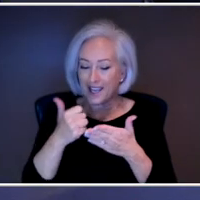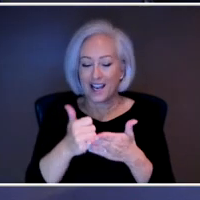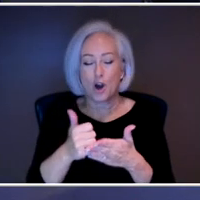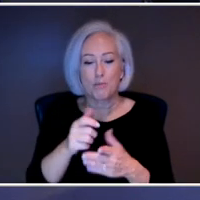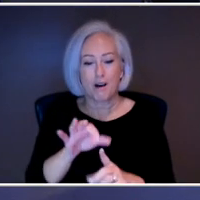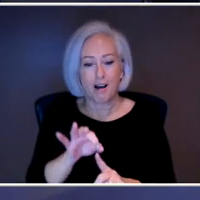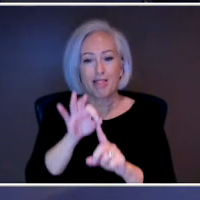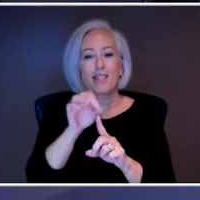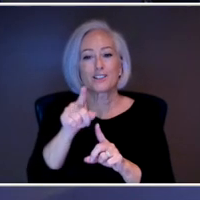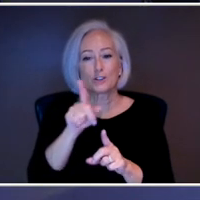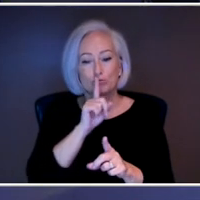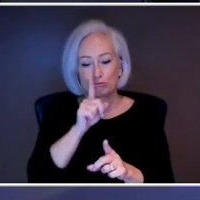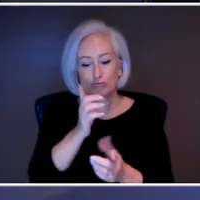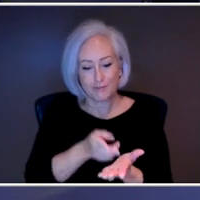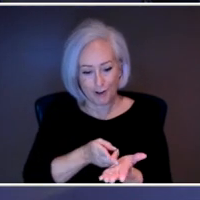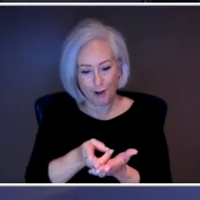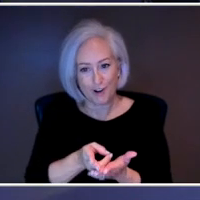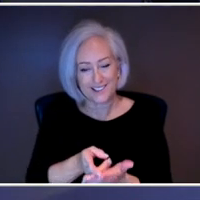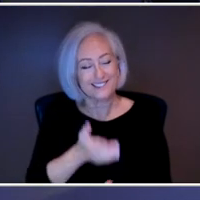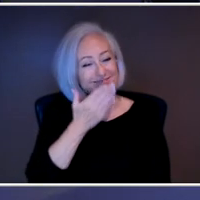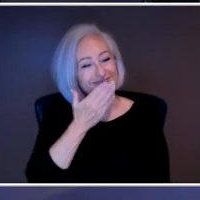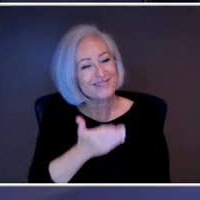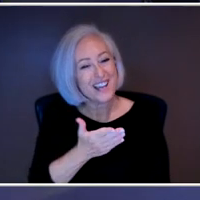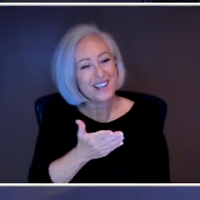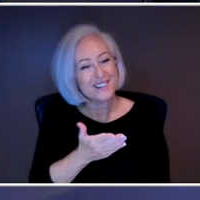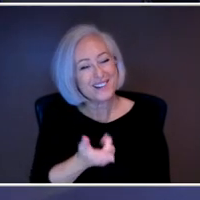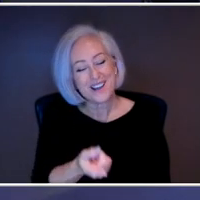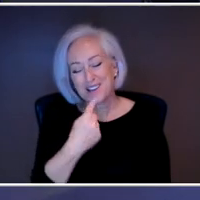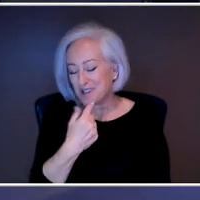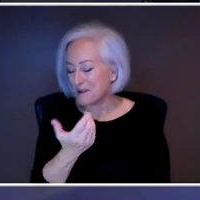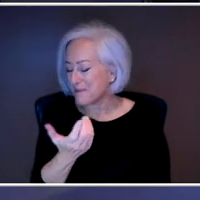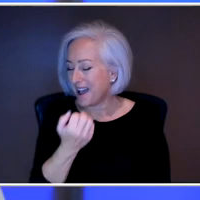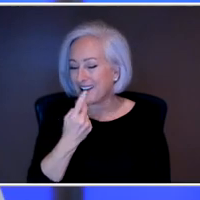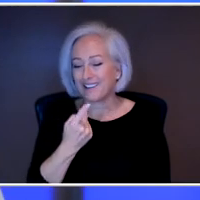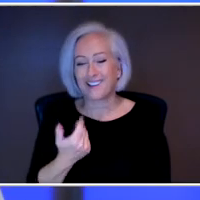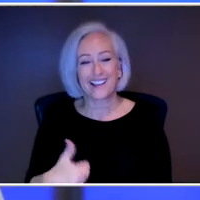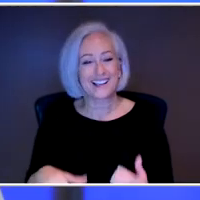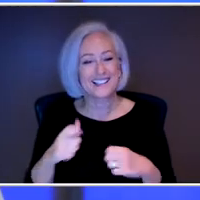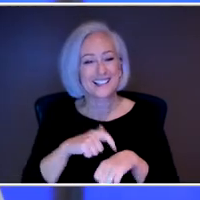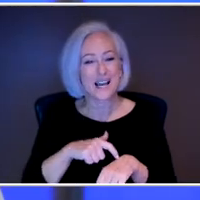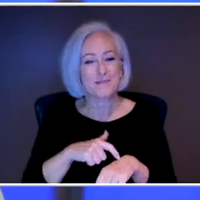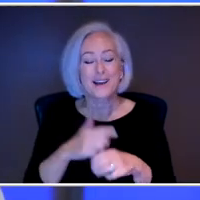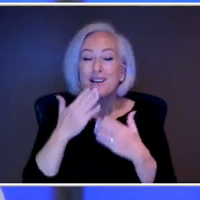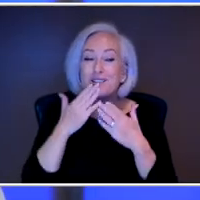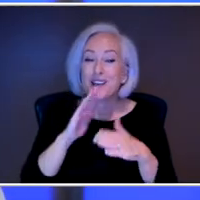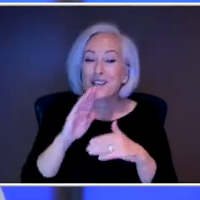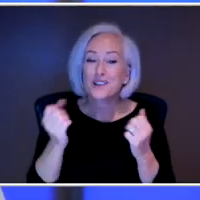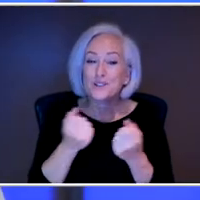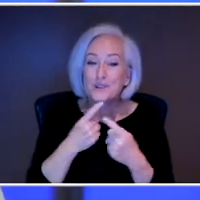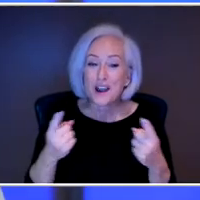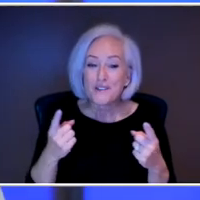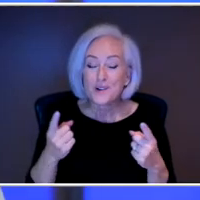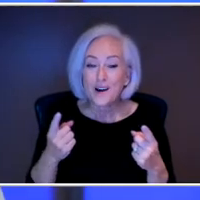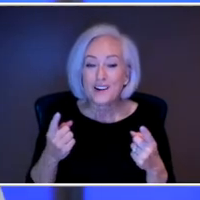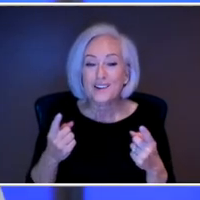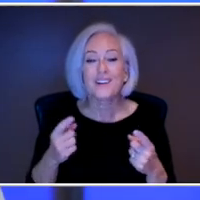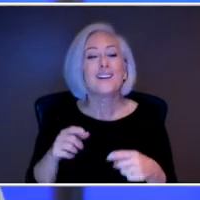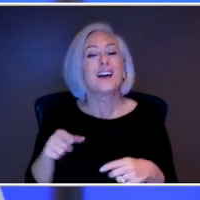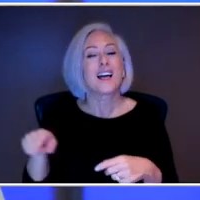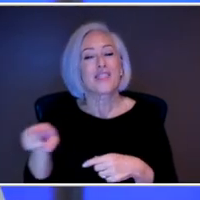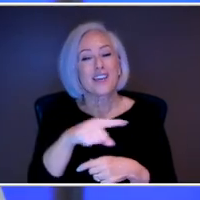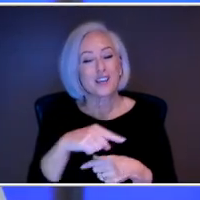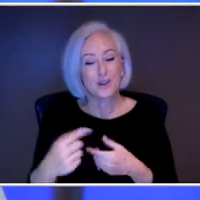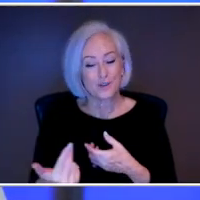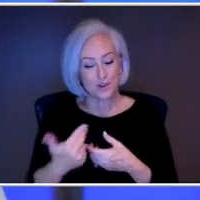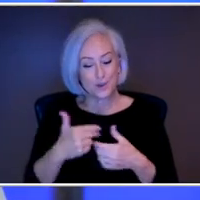is thank you. And again, glad you're here. Come back anytime. Okay. Thank you again to all of our guests and to our viewers for being with us today. We're going to leave you with